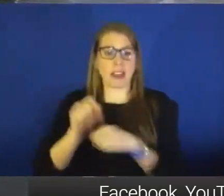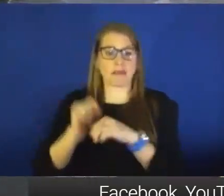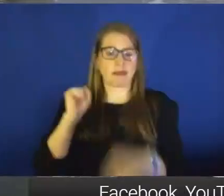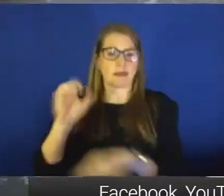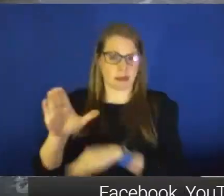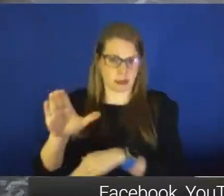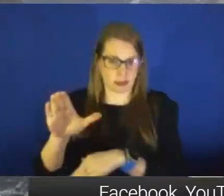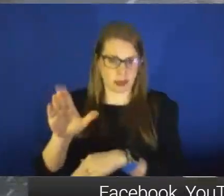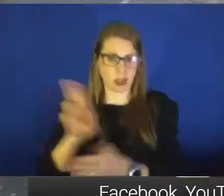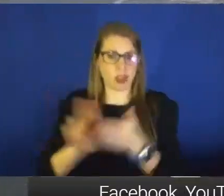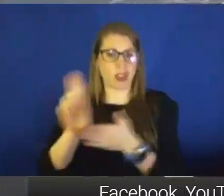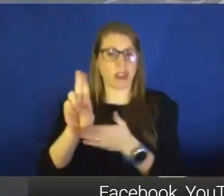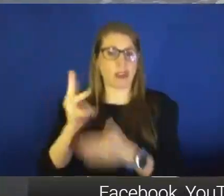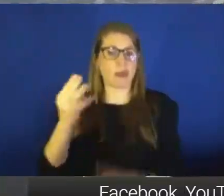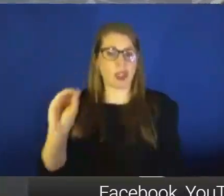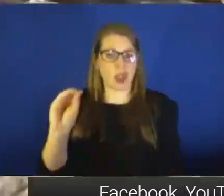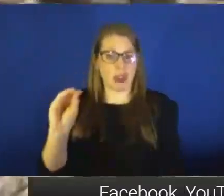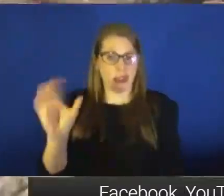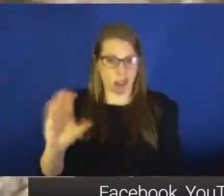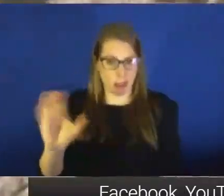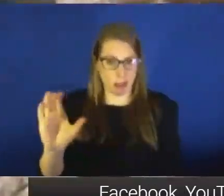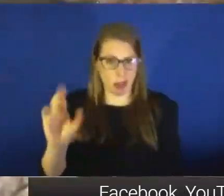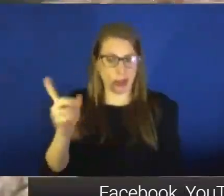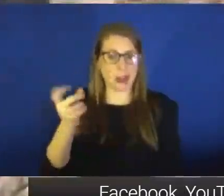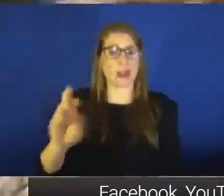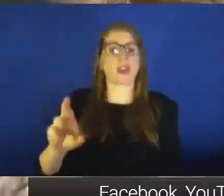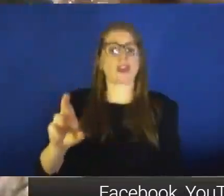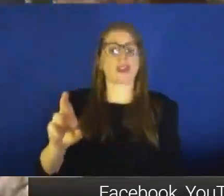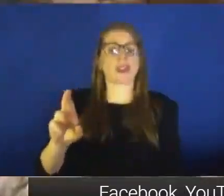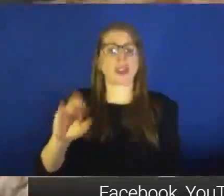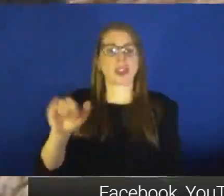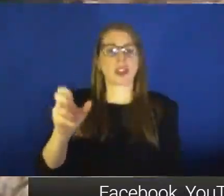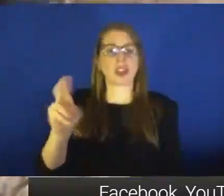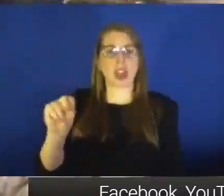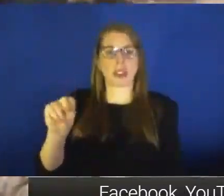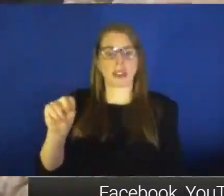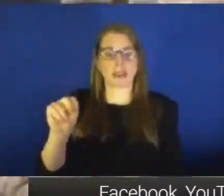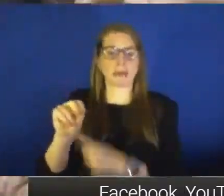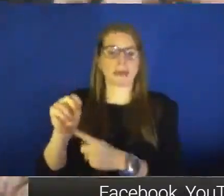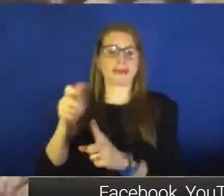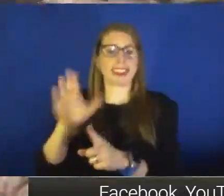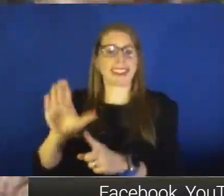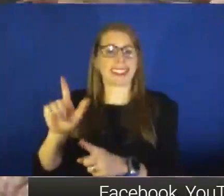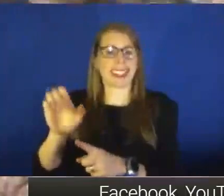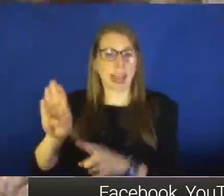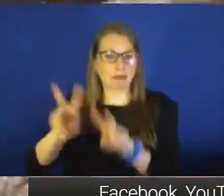University of Missouri-Columbia, where Dr. Johnson's lab analyzes it.